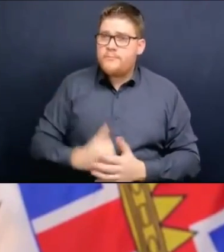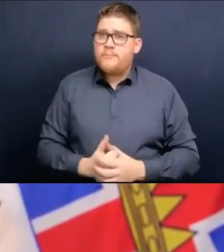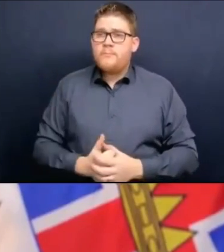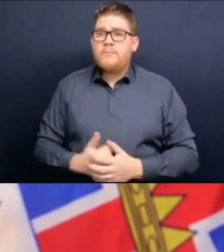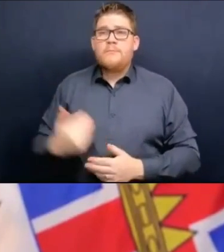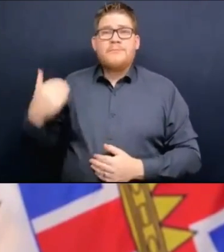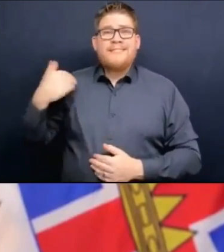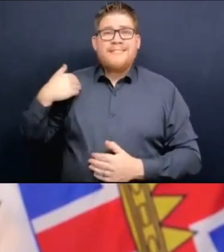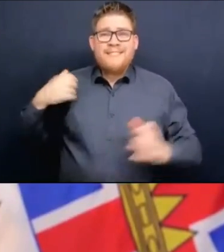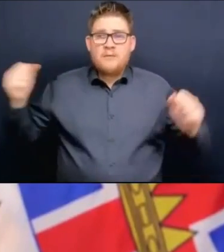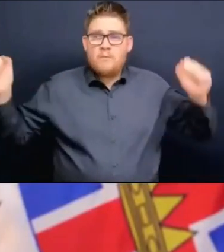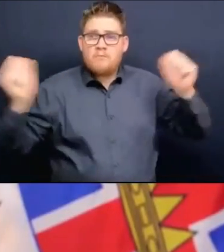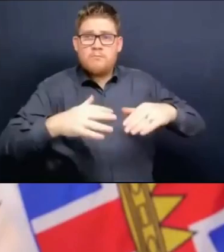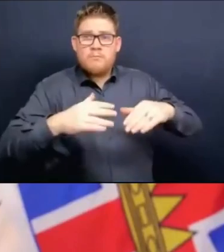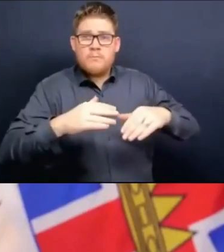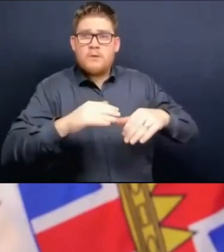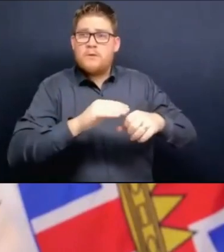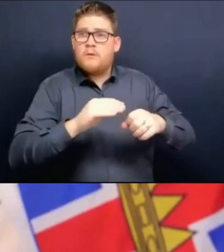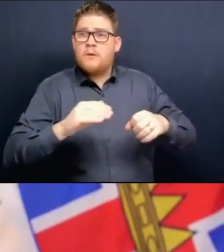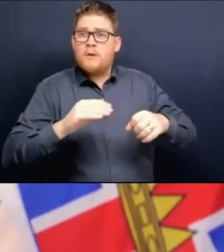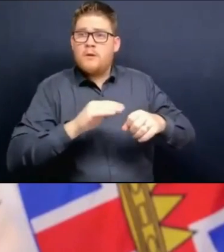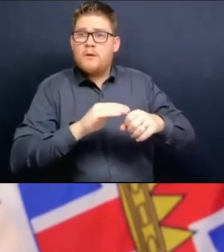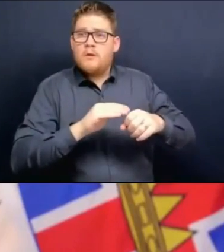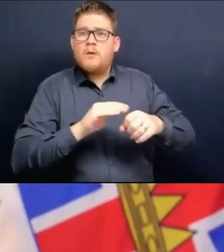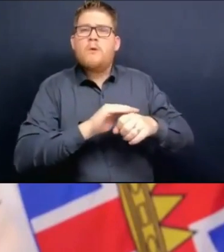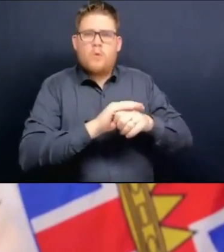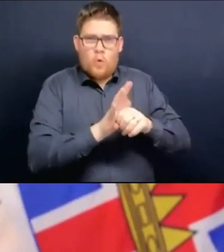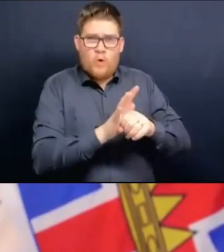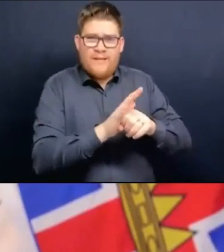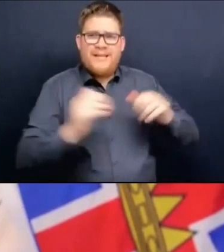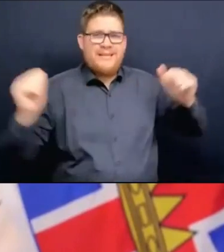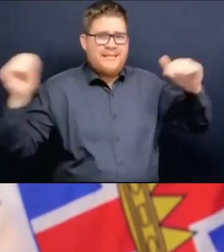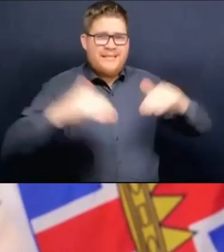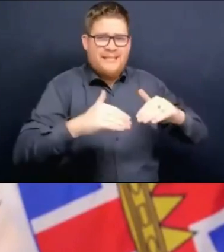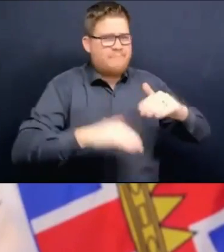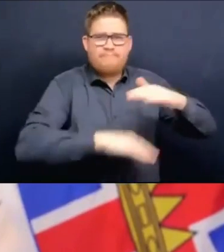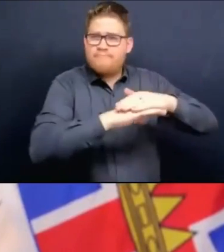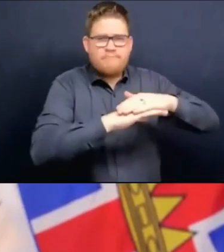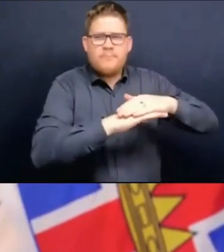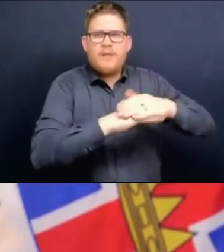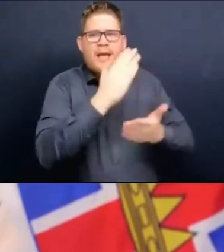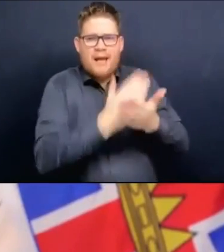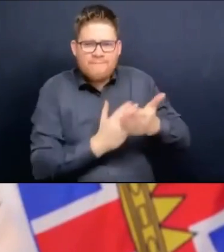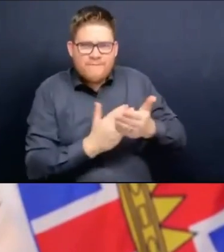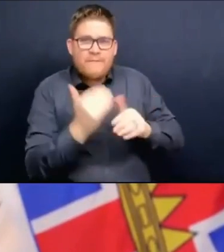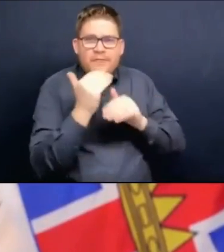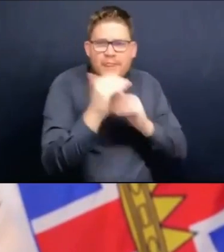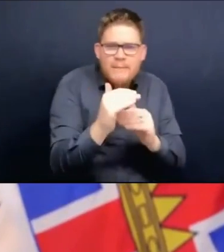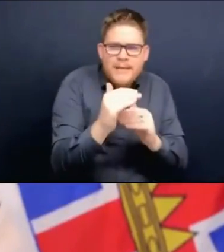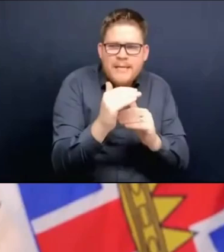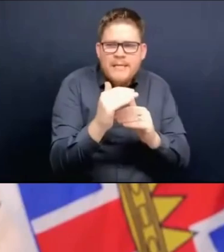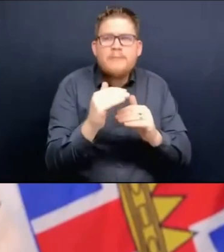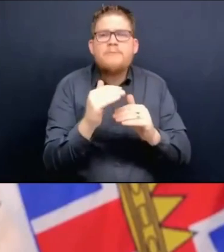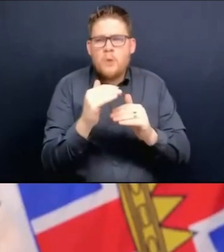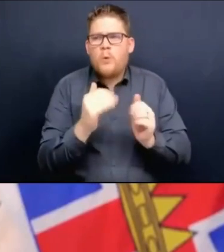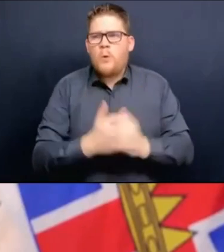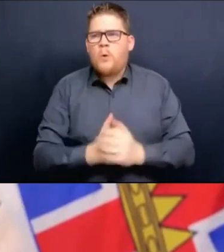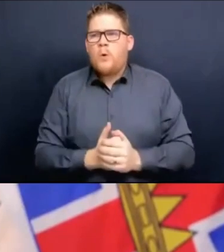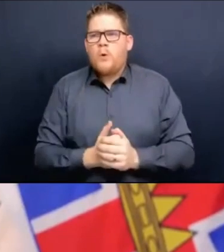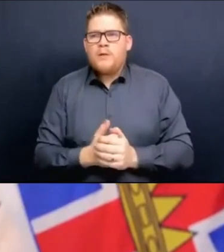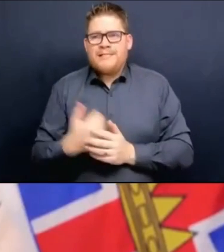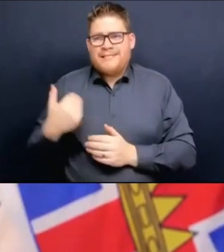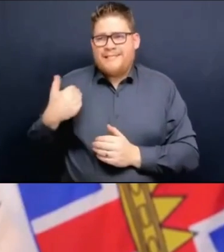because we have the mitigation of the BC vaccine card. So we're different from Ontario, from Quebec in that